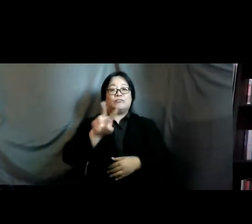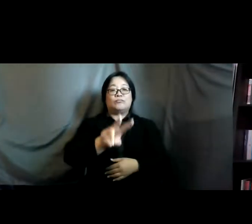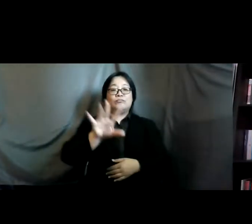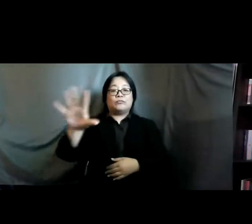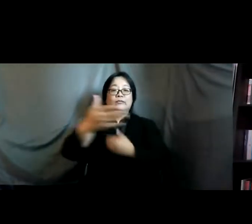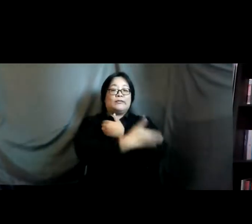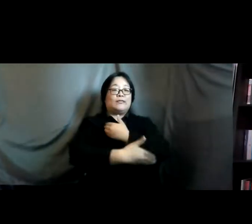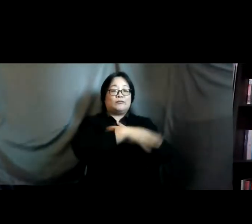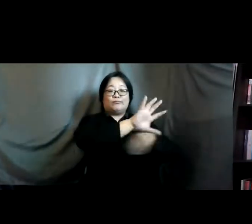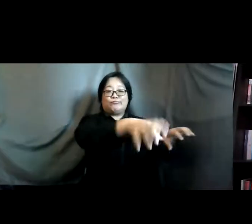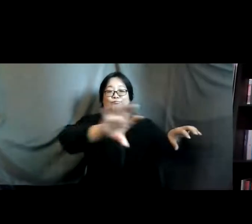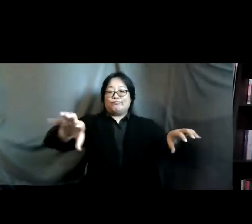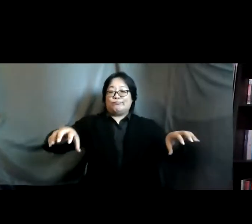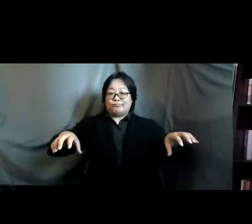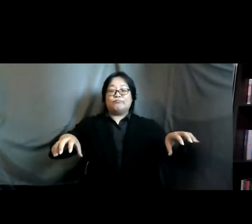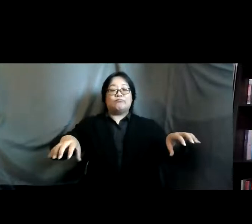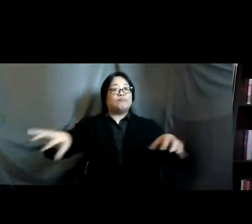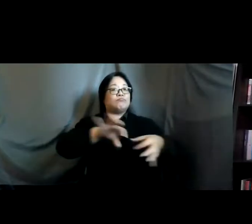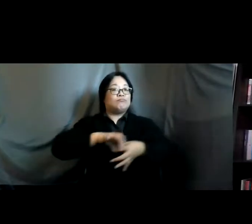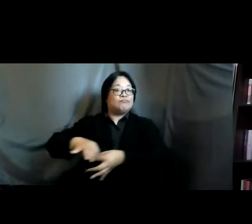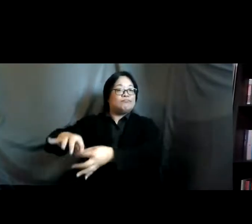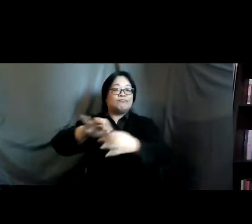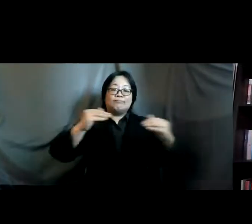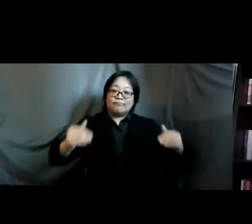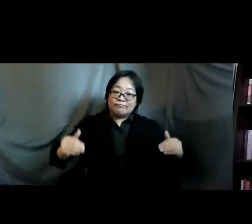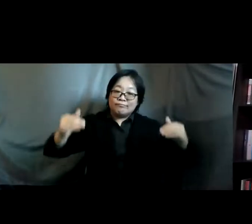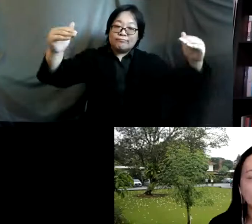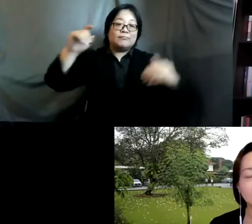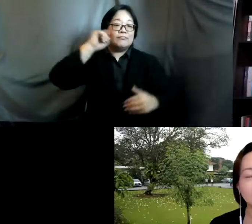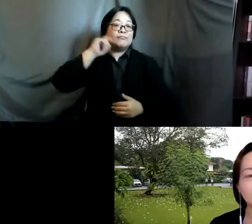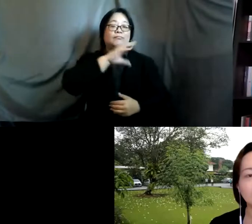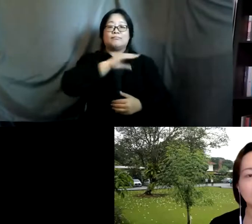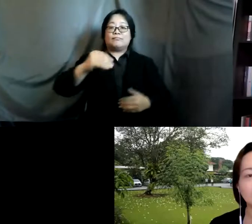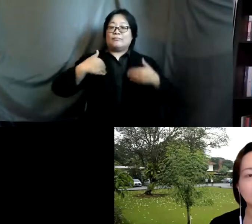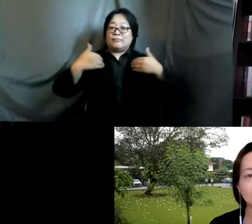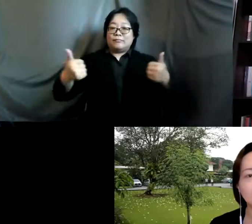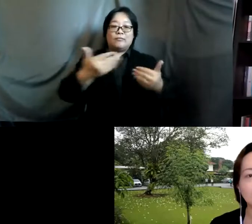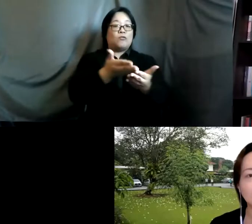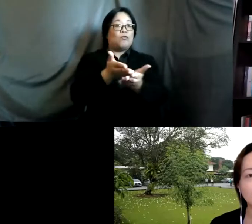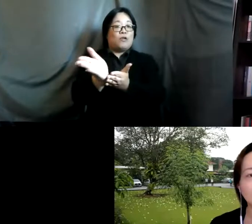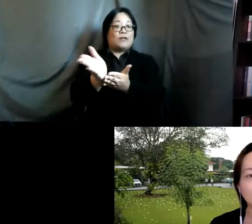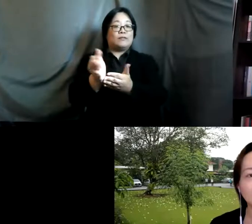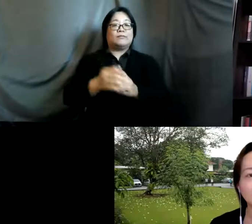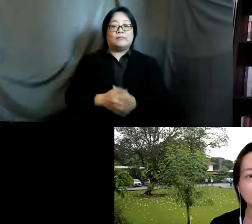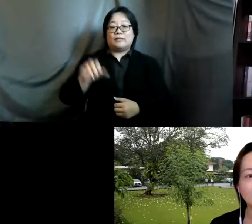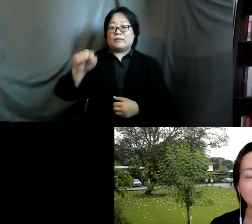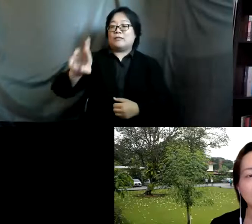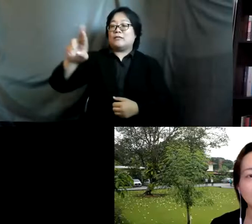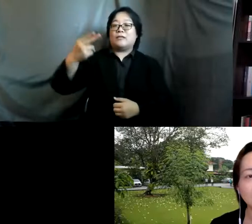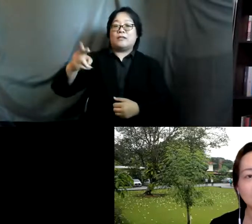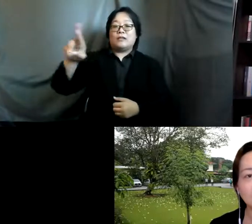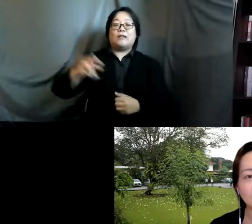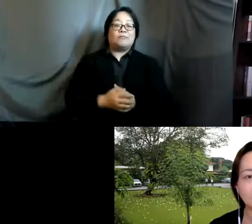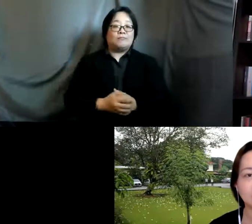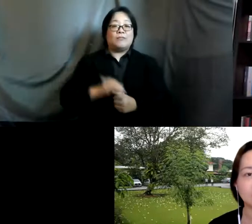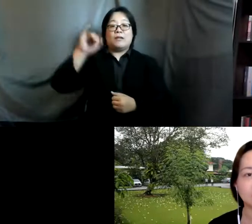all working towards advancing sexual and reproductive health and rights srhr ippf is